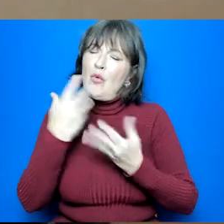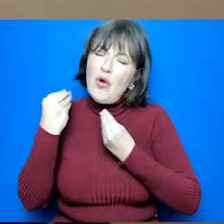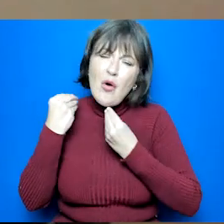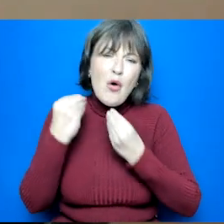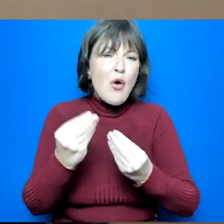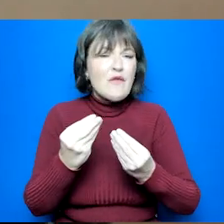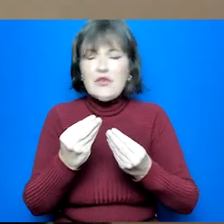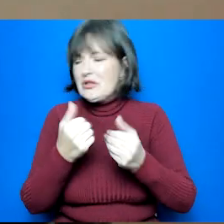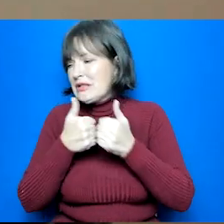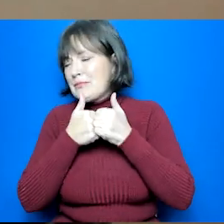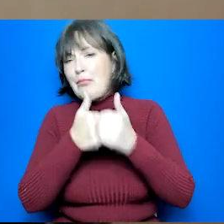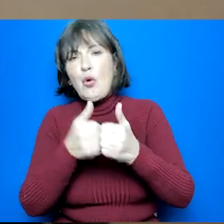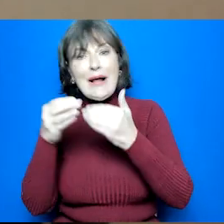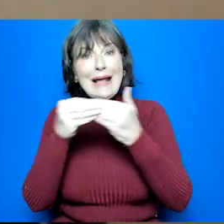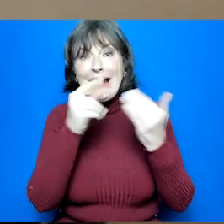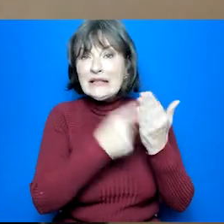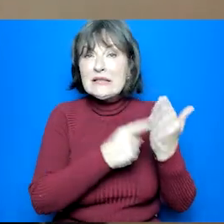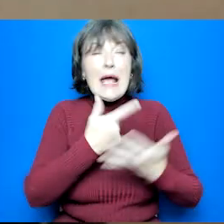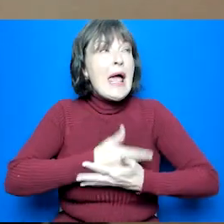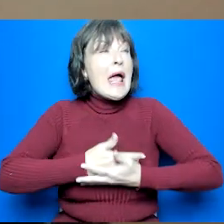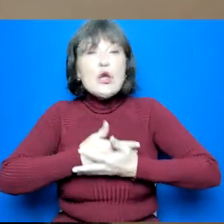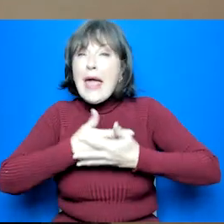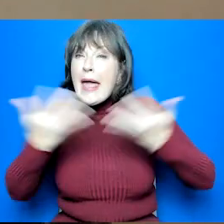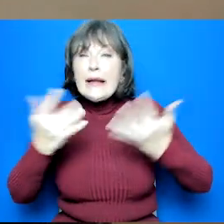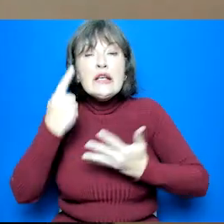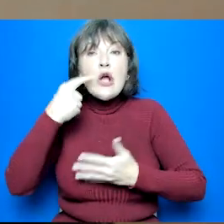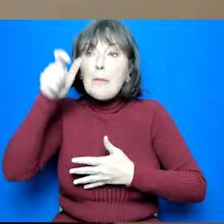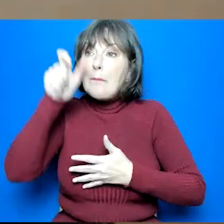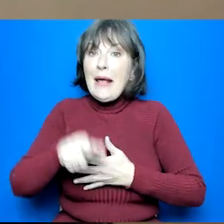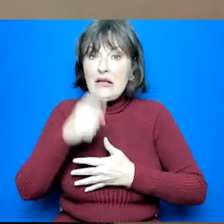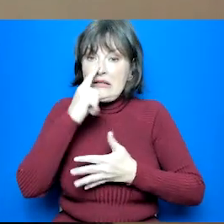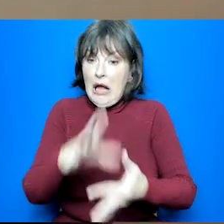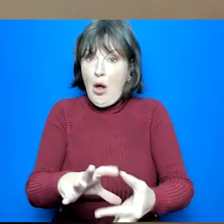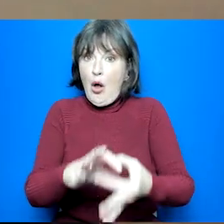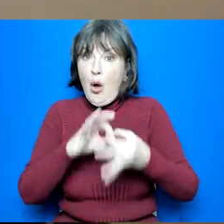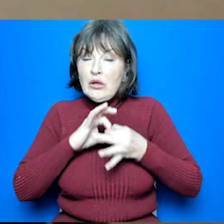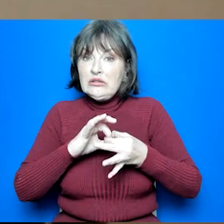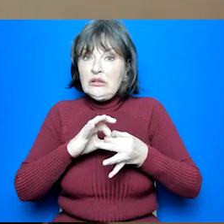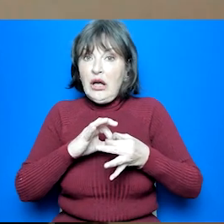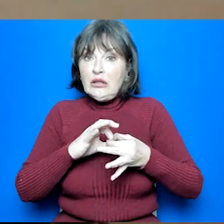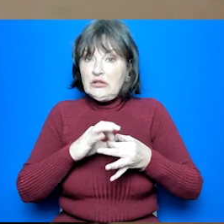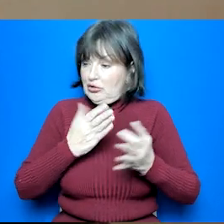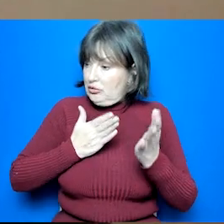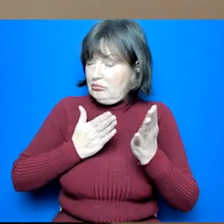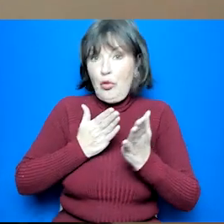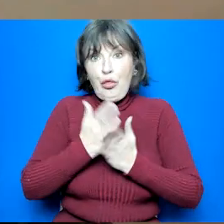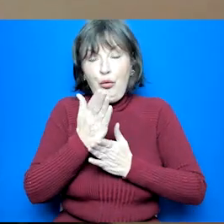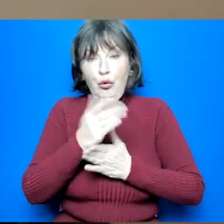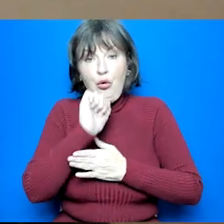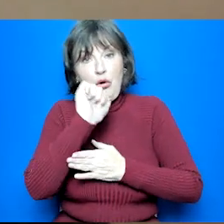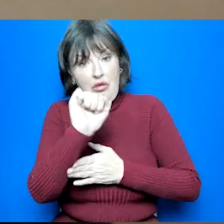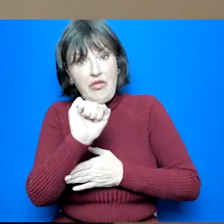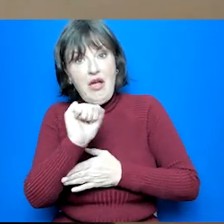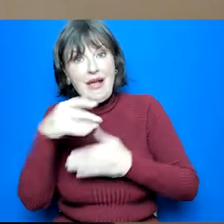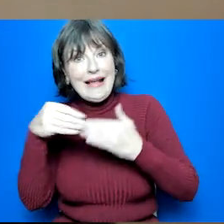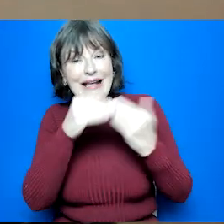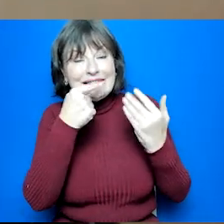or your young person can get in touch with SDS through your school either via the office or their guidance teacher.